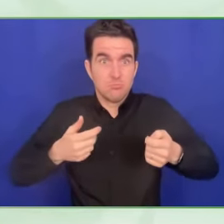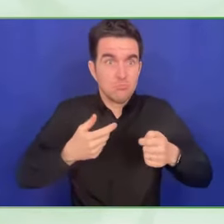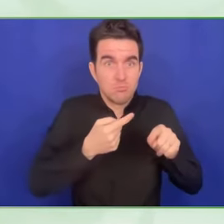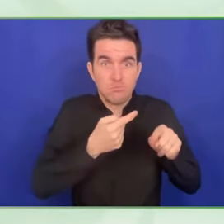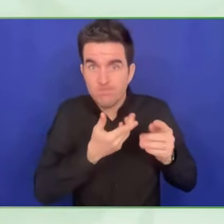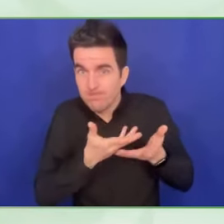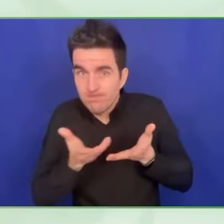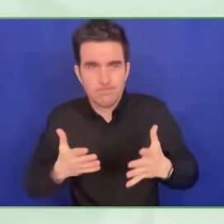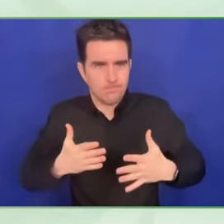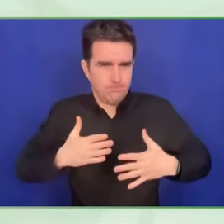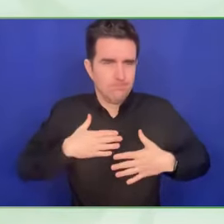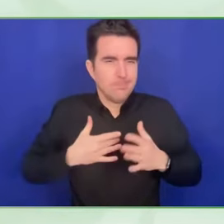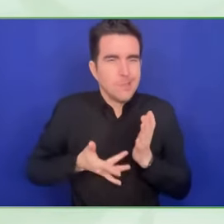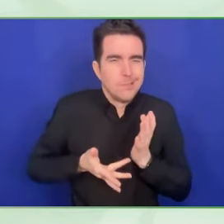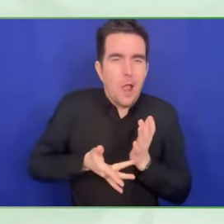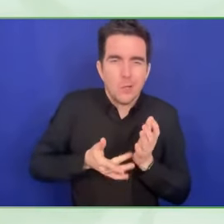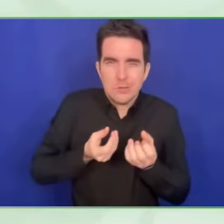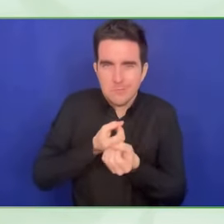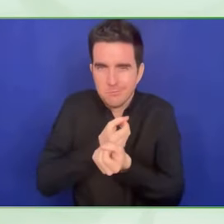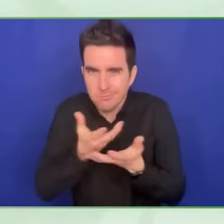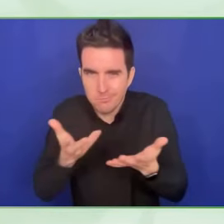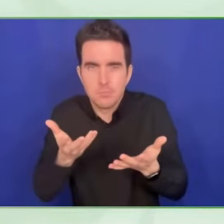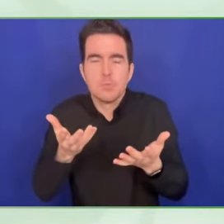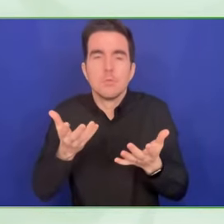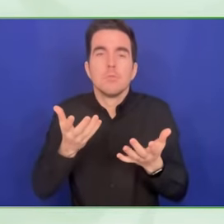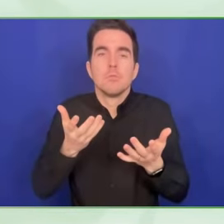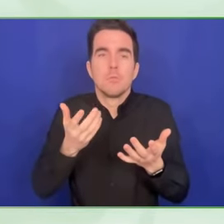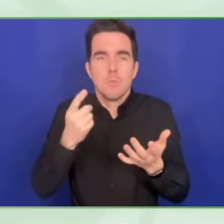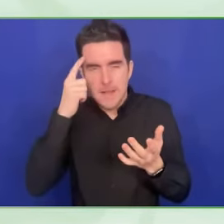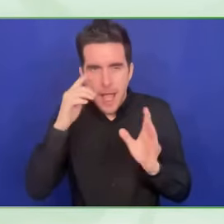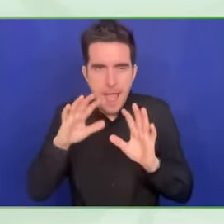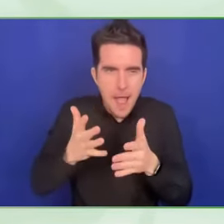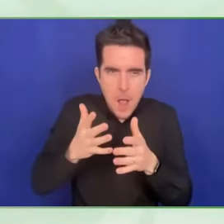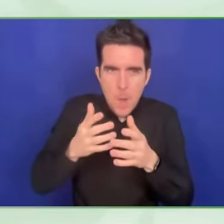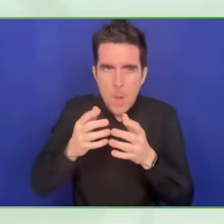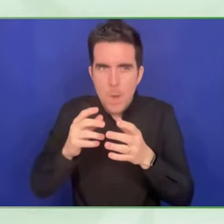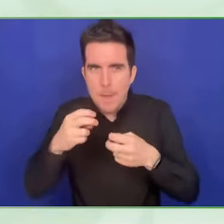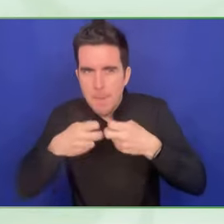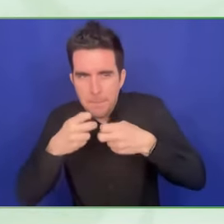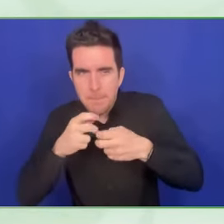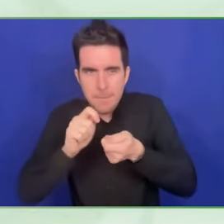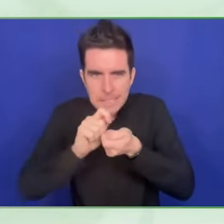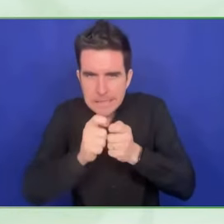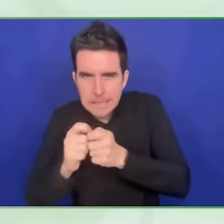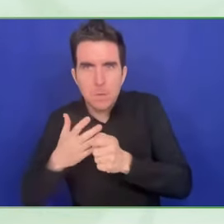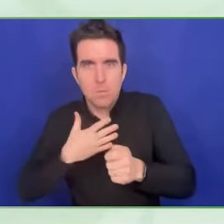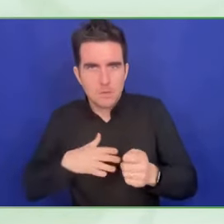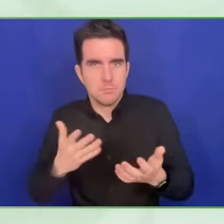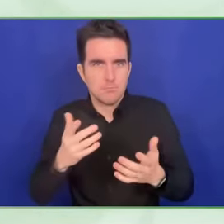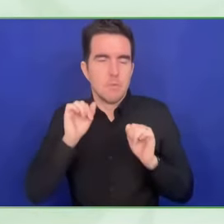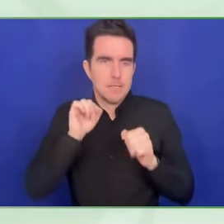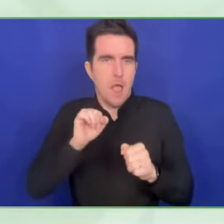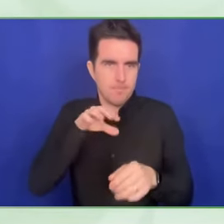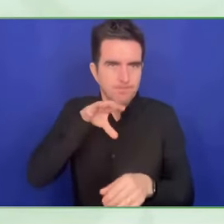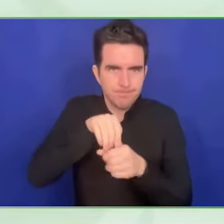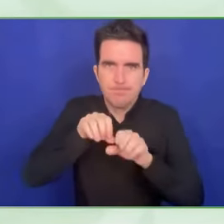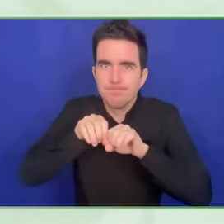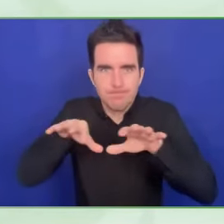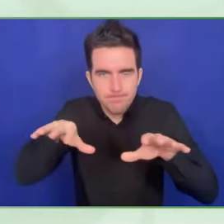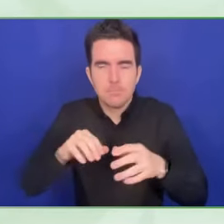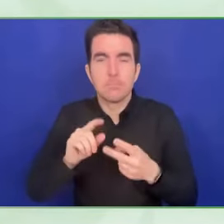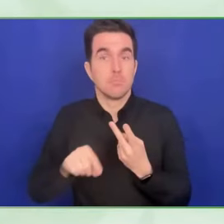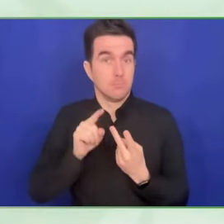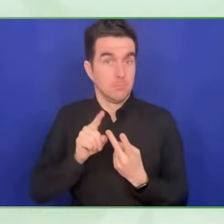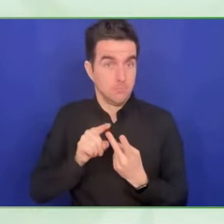That makes it easy to incorporate all the user experience and accessibility needs into our